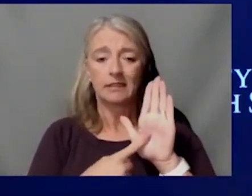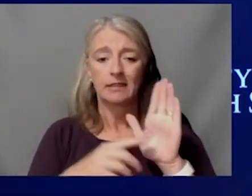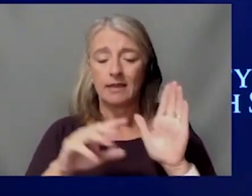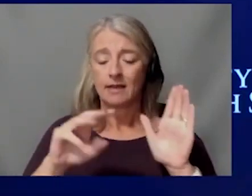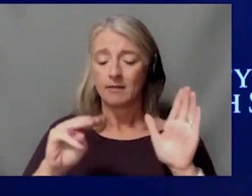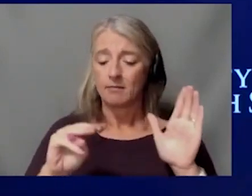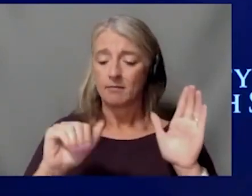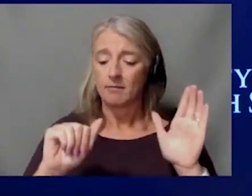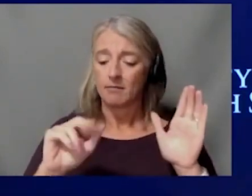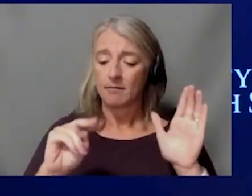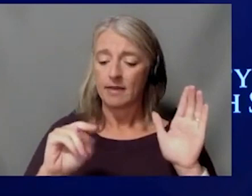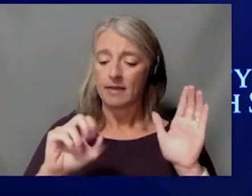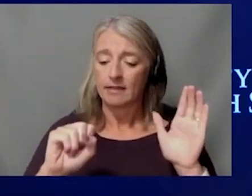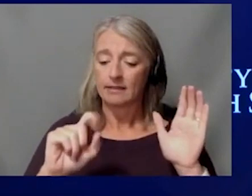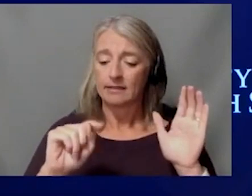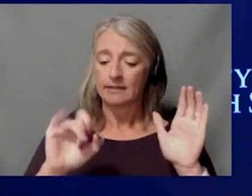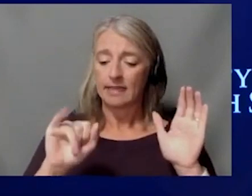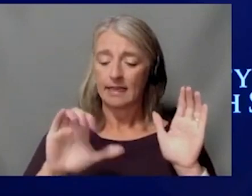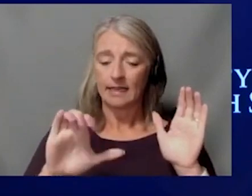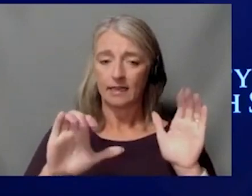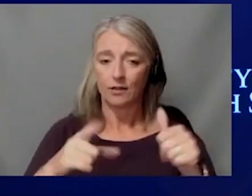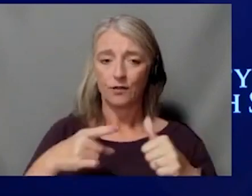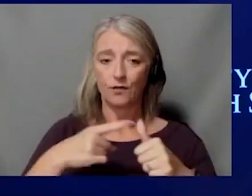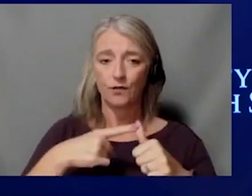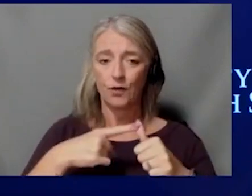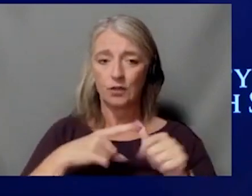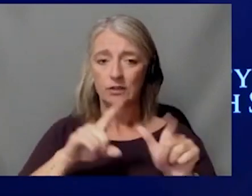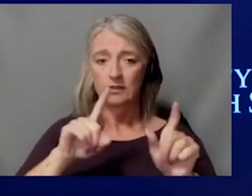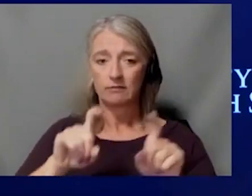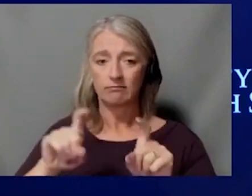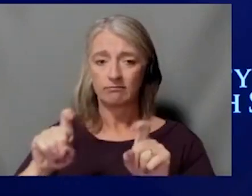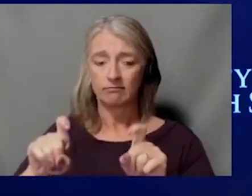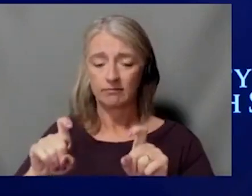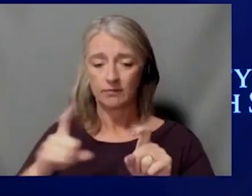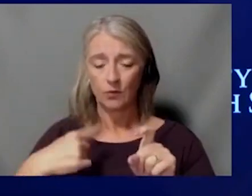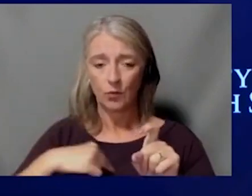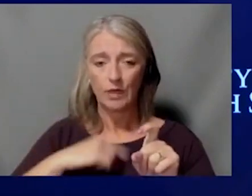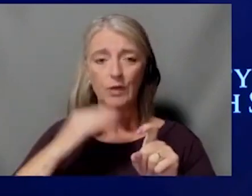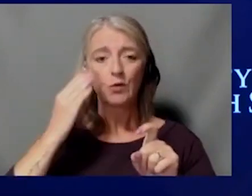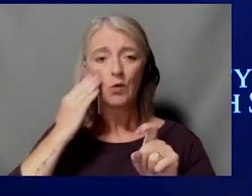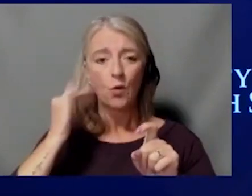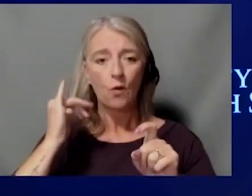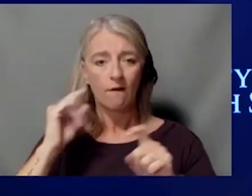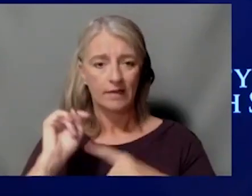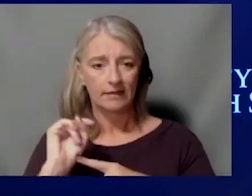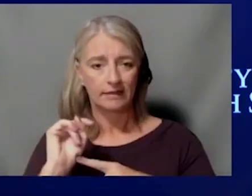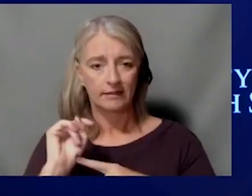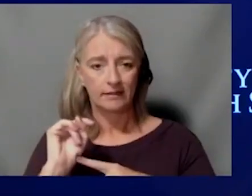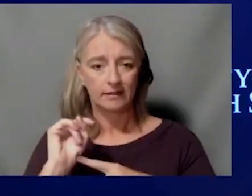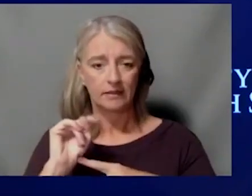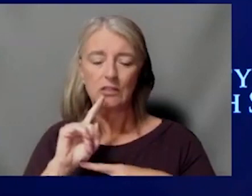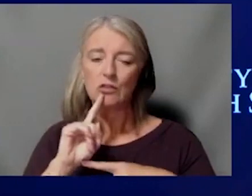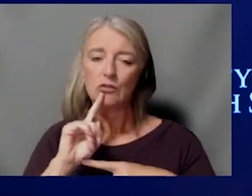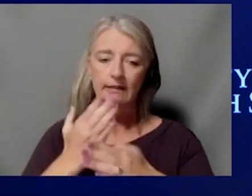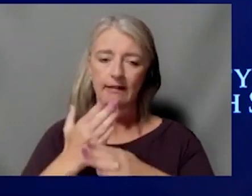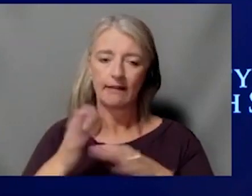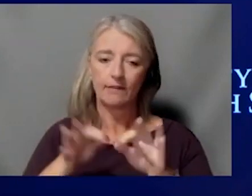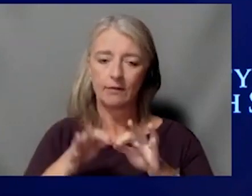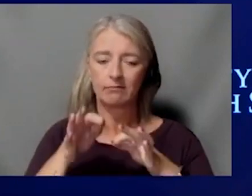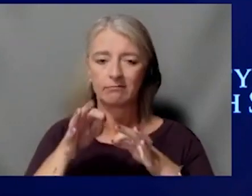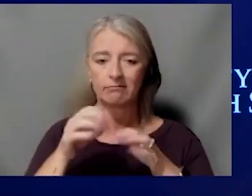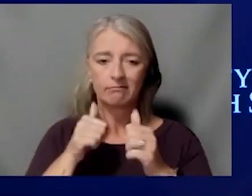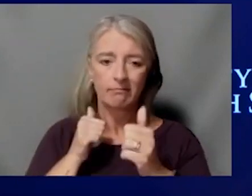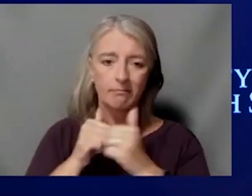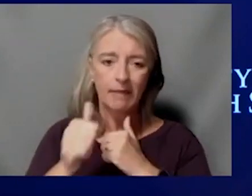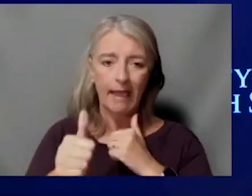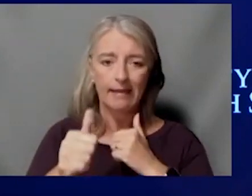knowledge that we have it. And it's very tough to treat once it's extended beyond the pancreas.